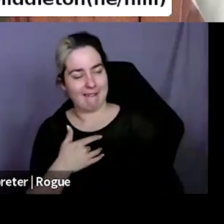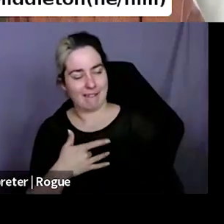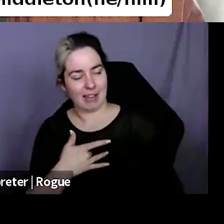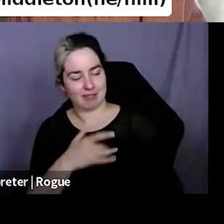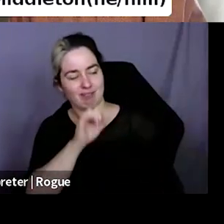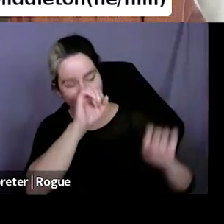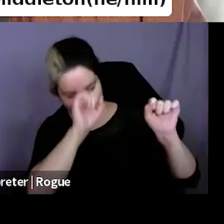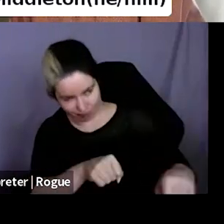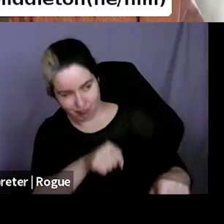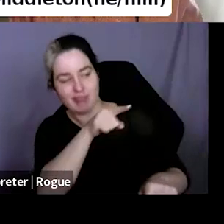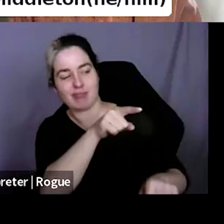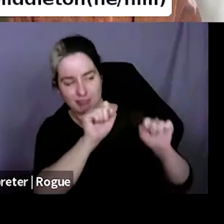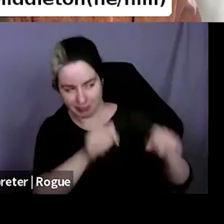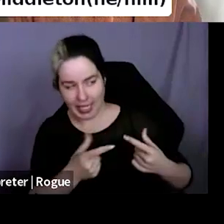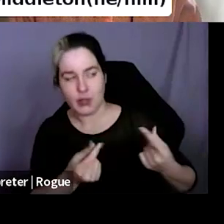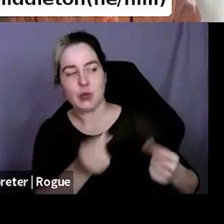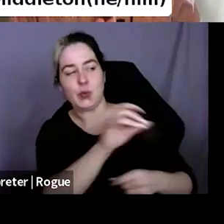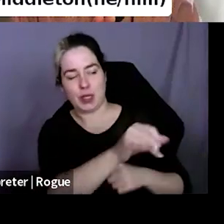Um,